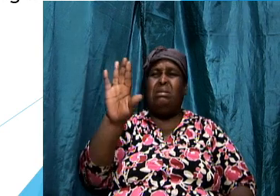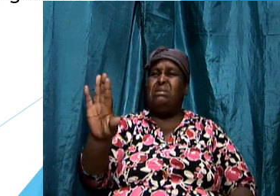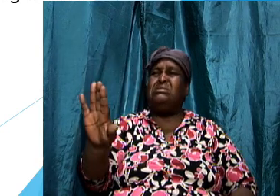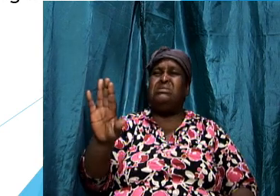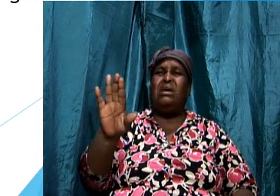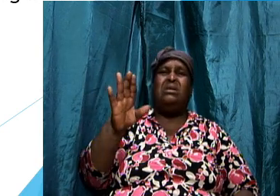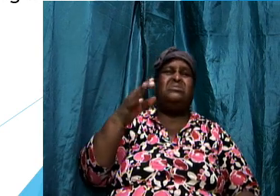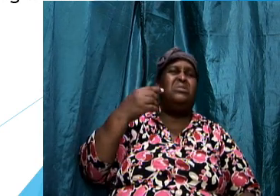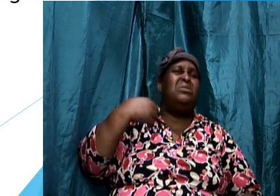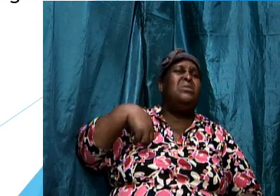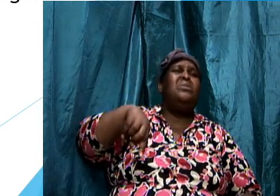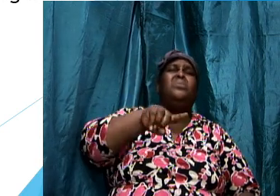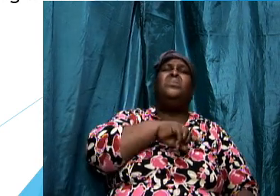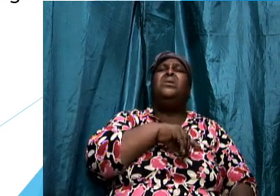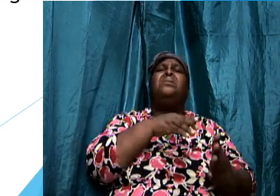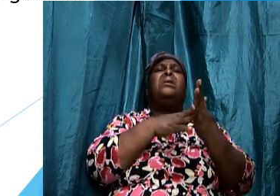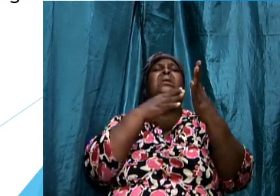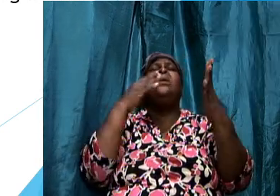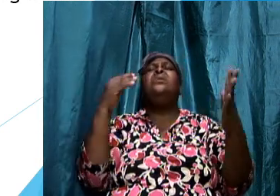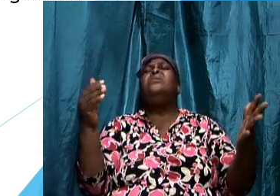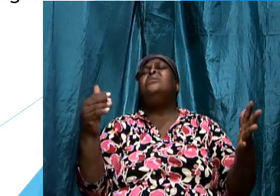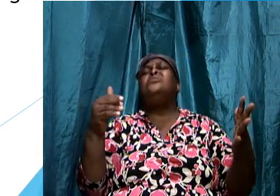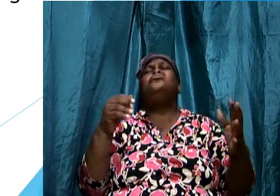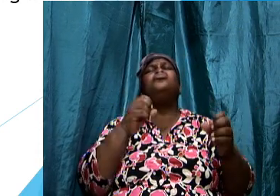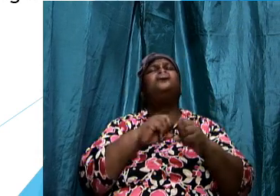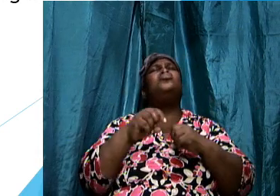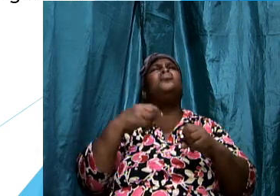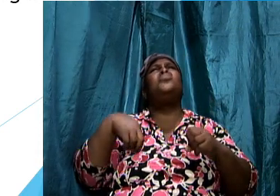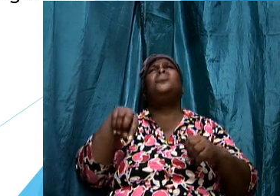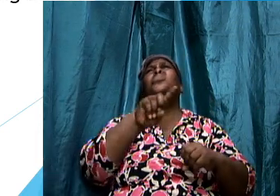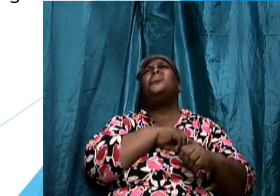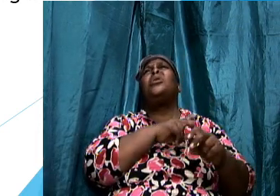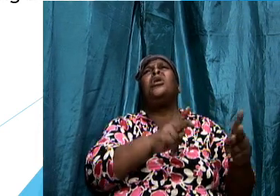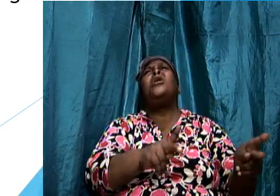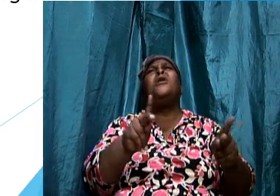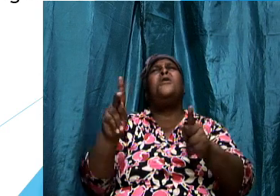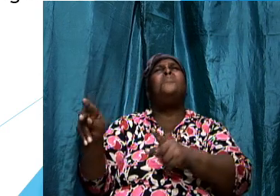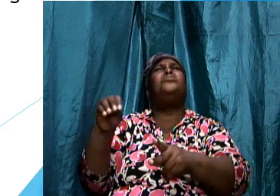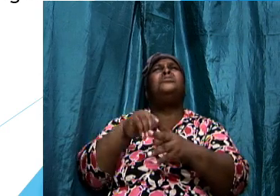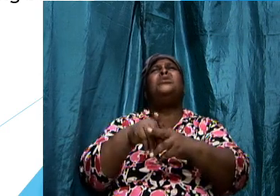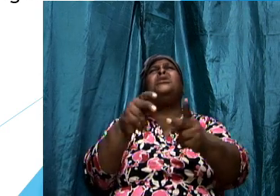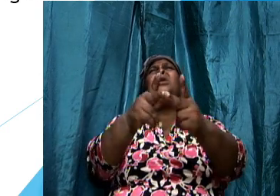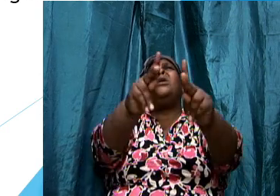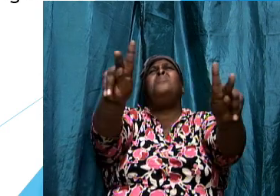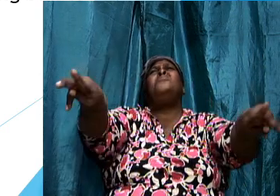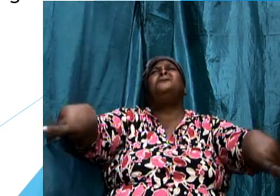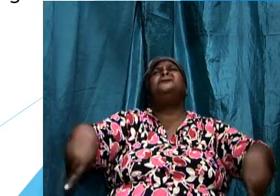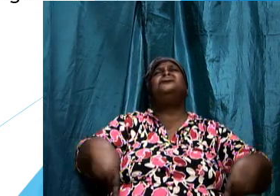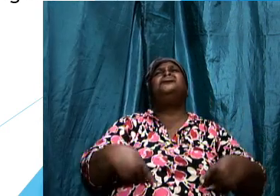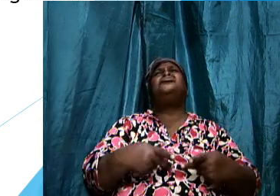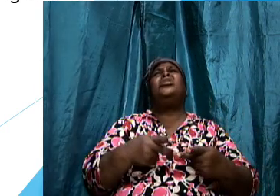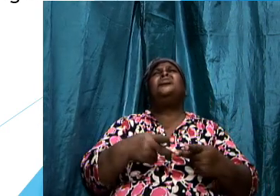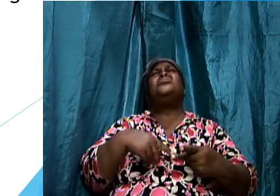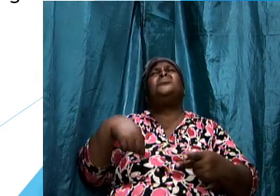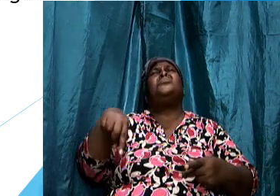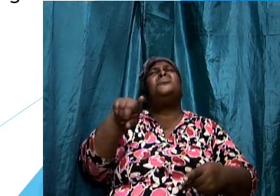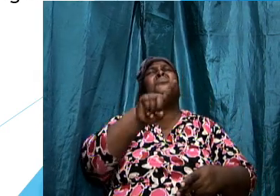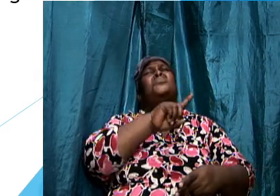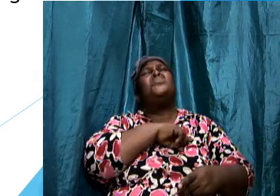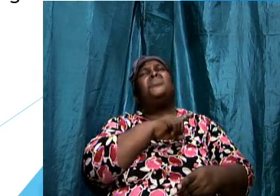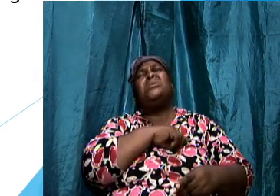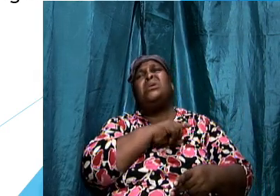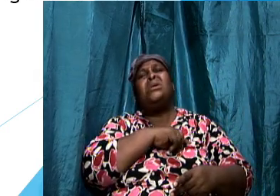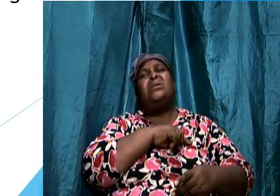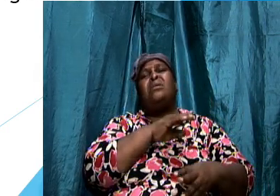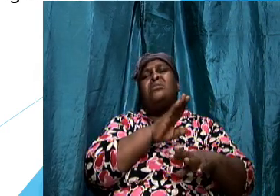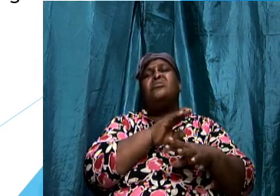up against and so we are placed in a position where we just are